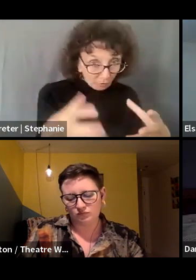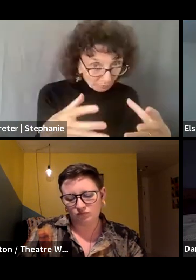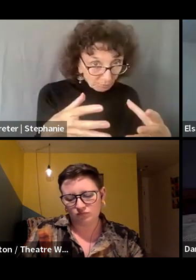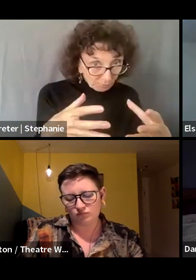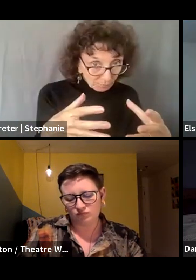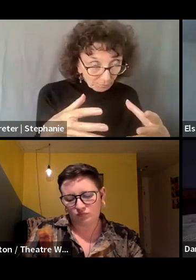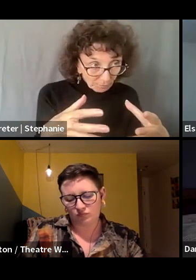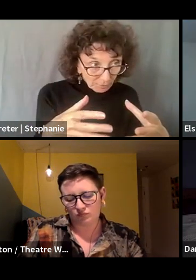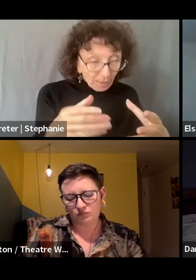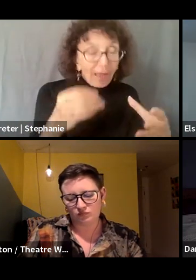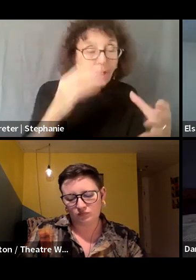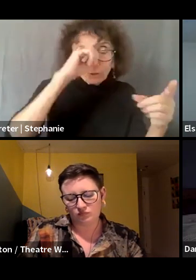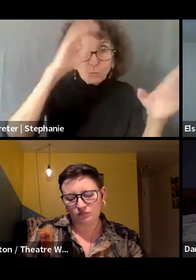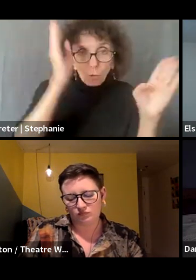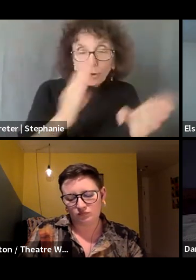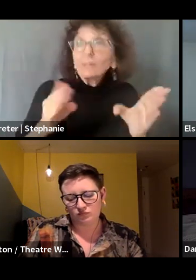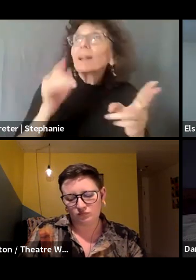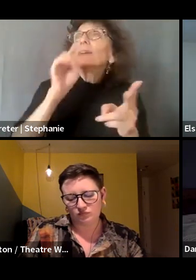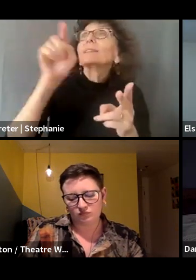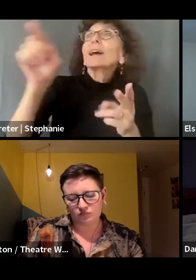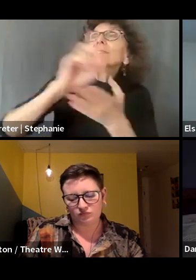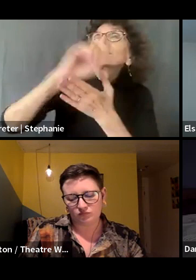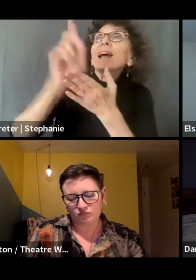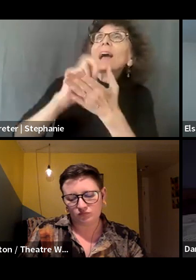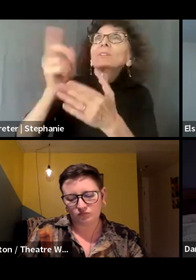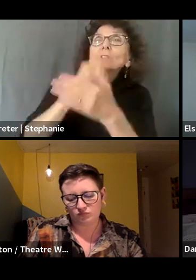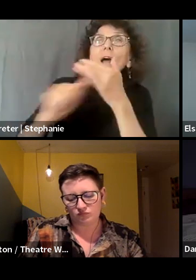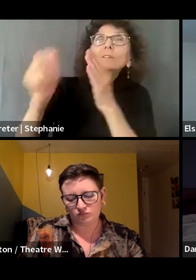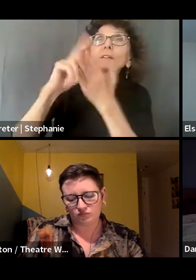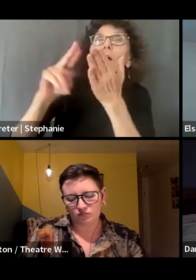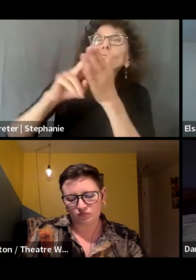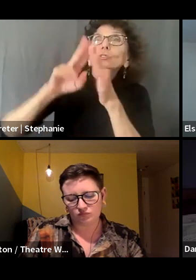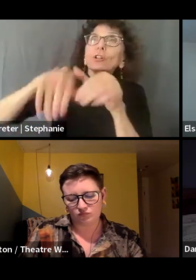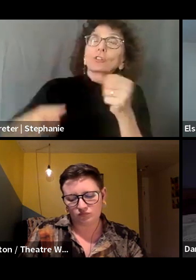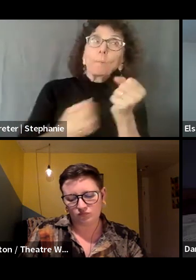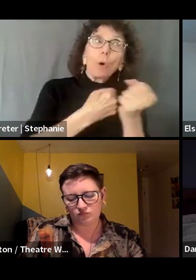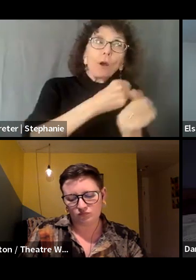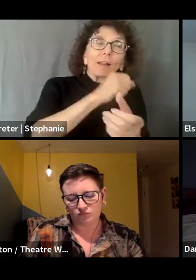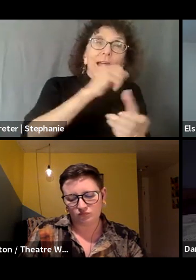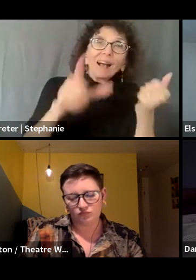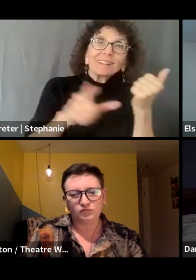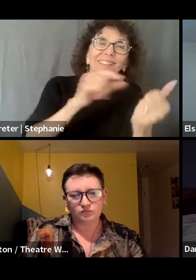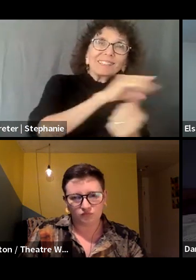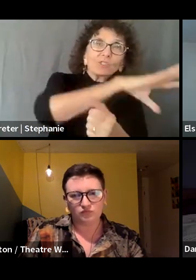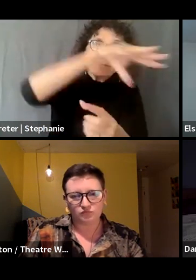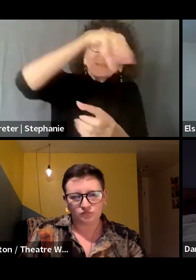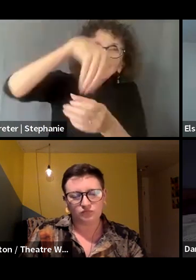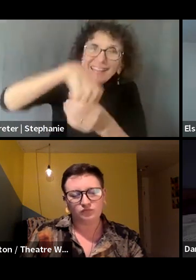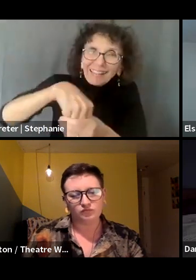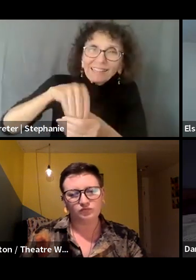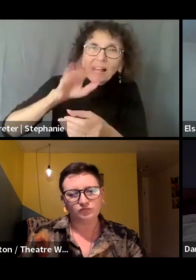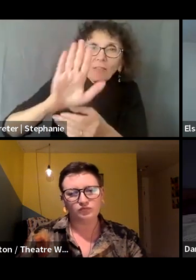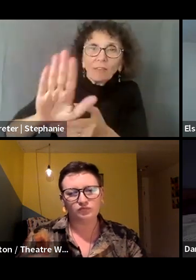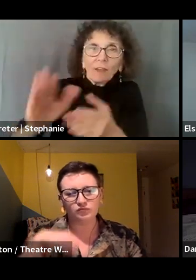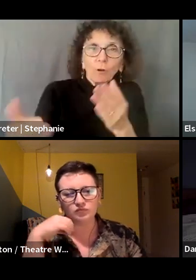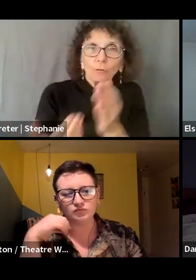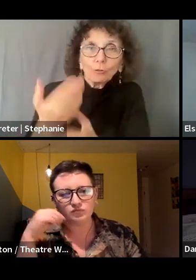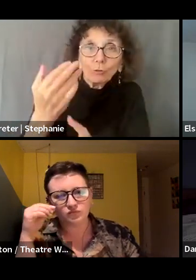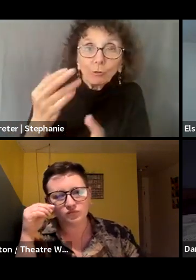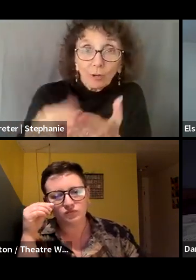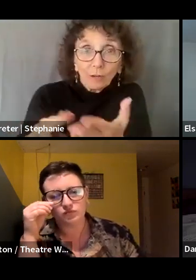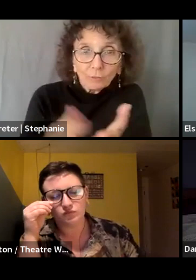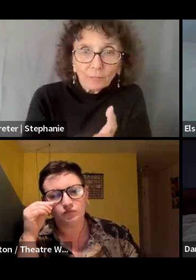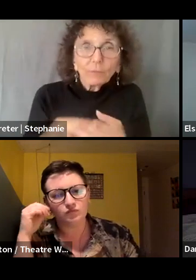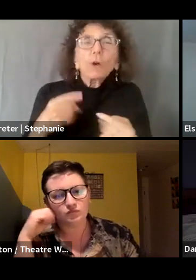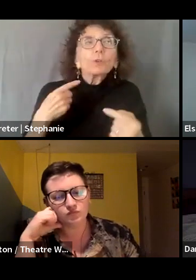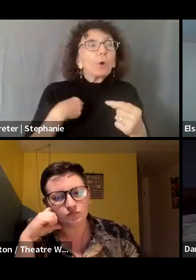and to organize the designers working under the contract to support the inclusion of assistants in the new contract. So we went into that negotiation with one